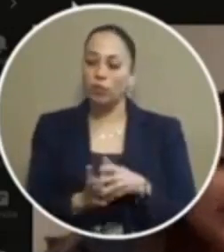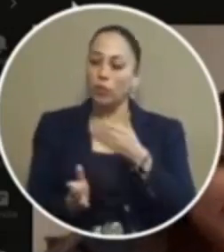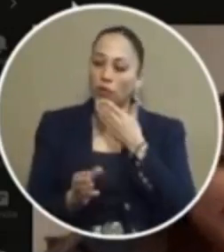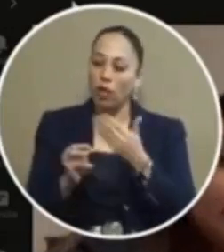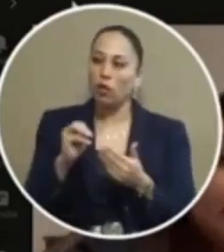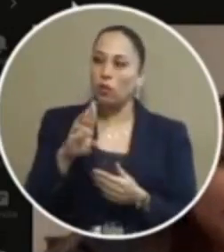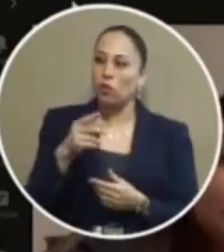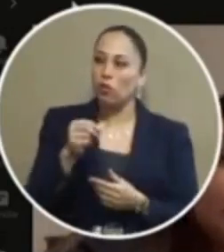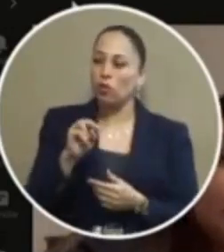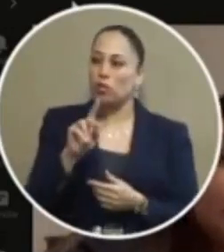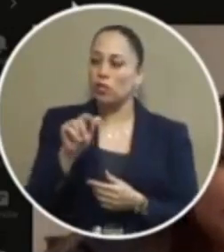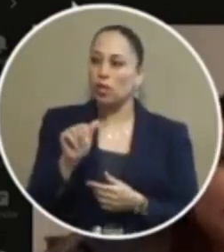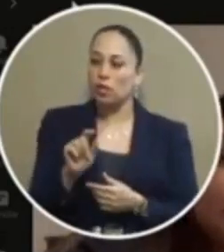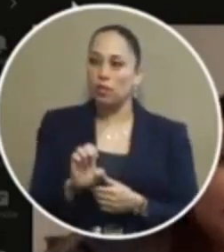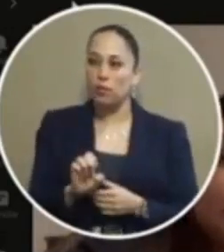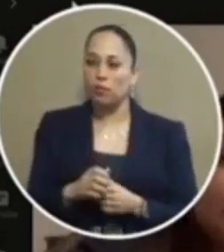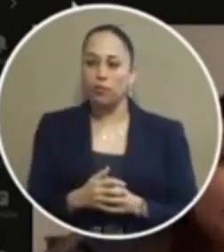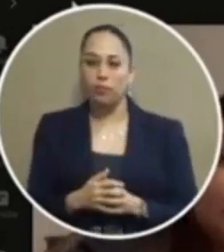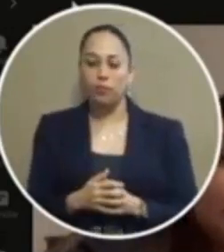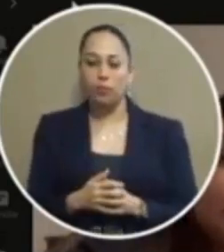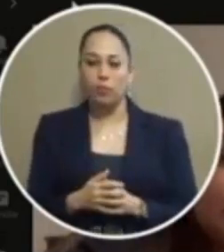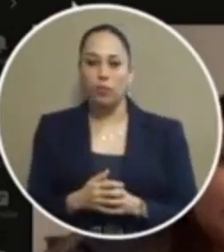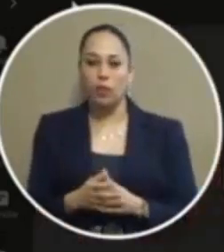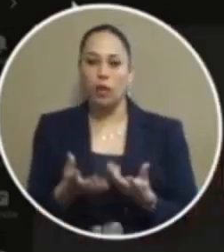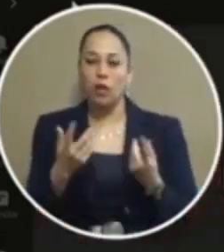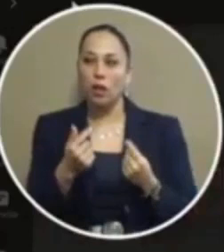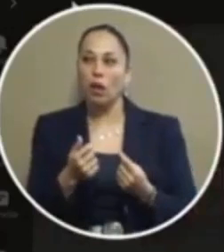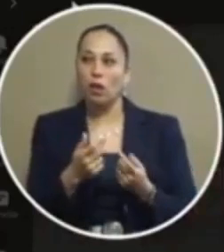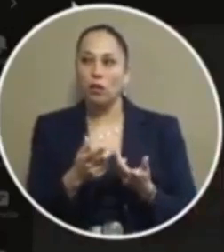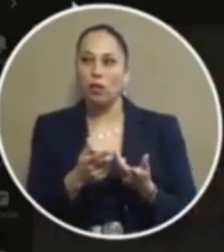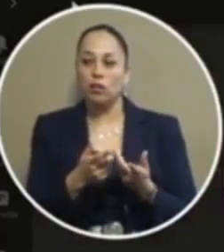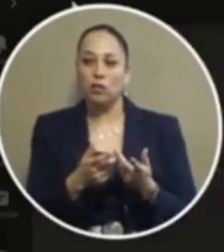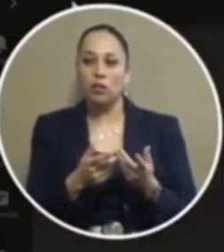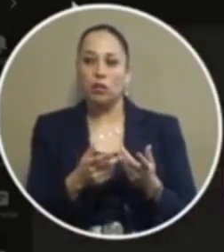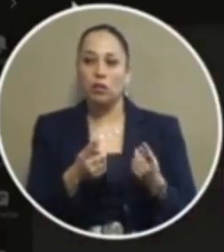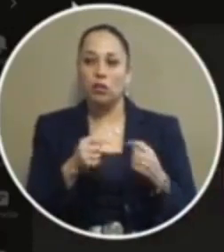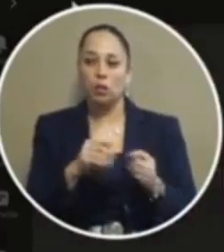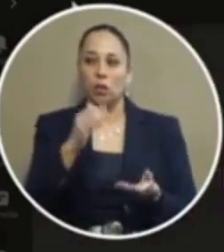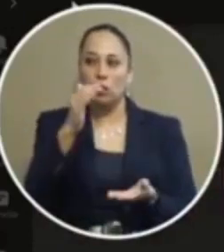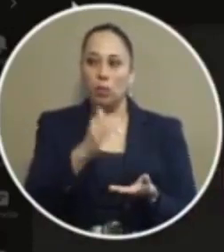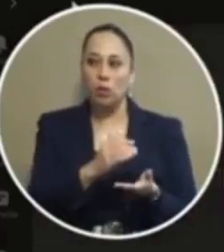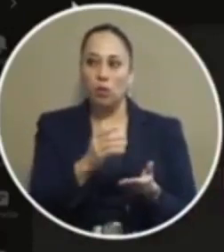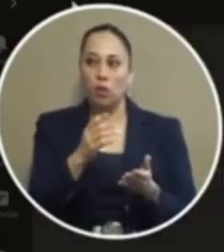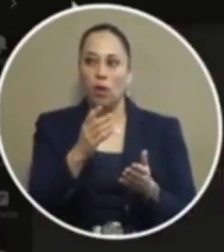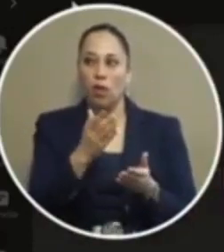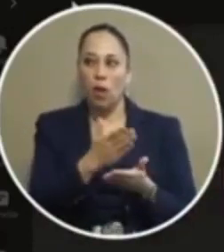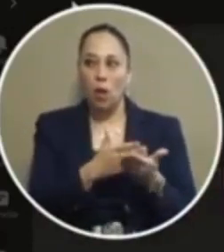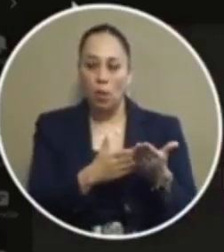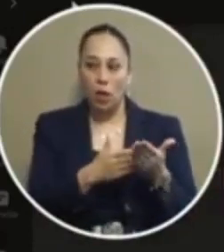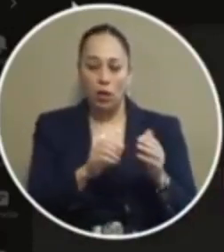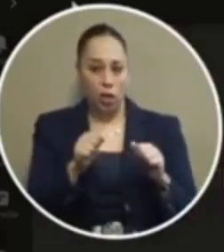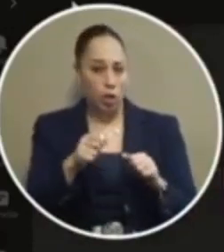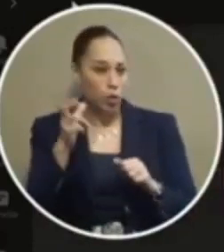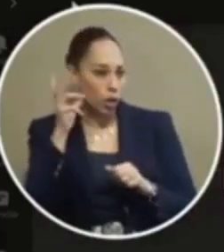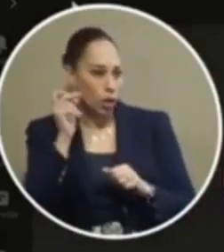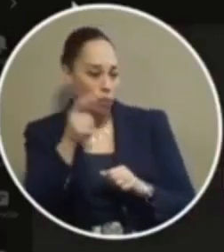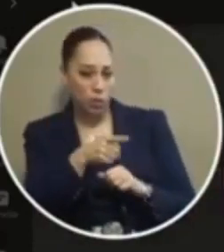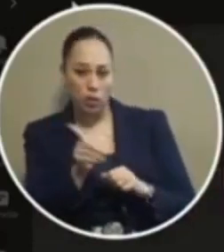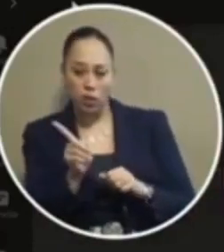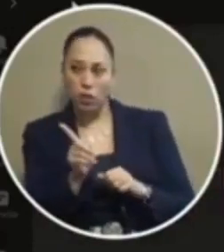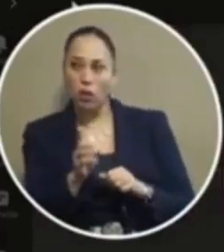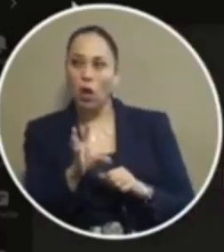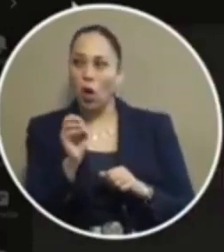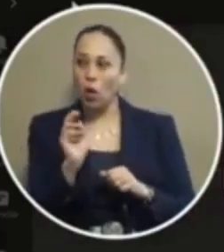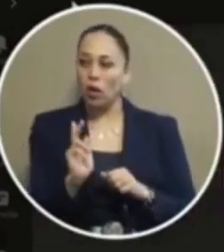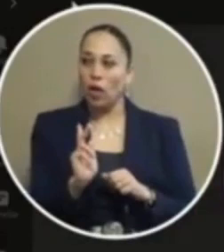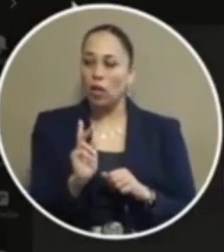mr mozalas assistant chief sarud i'd like to chime in on the last part please um can you all hear me yes go ahead